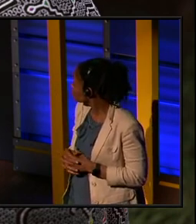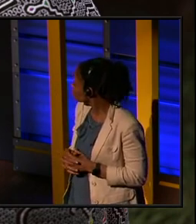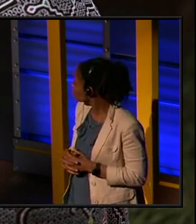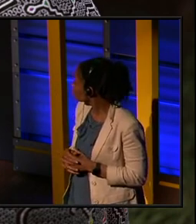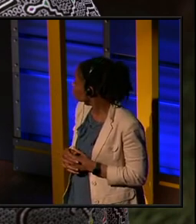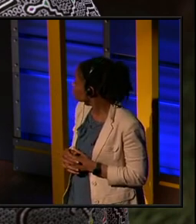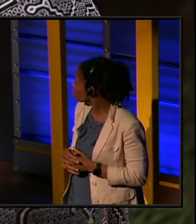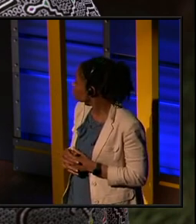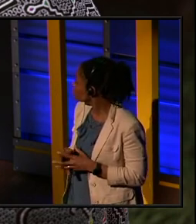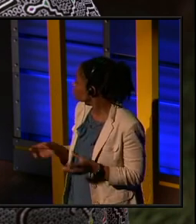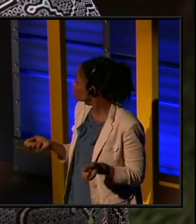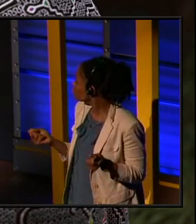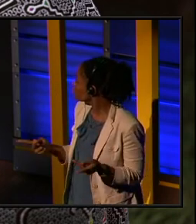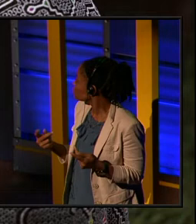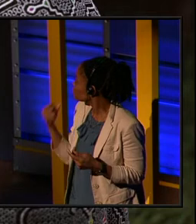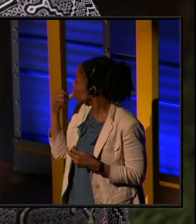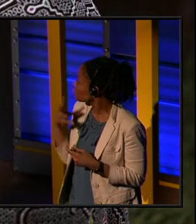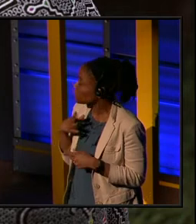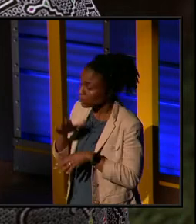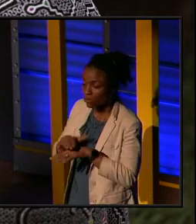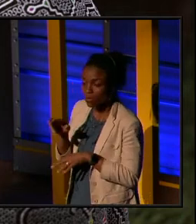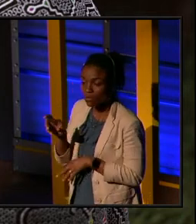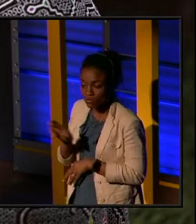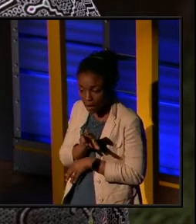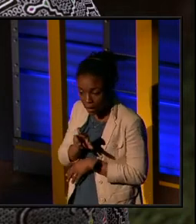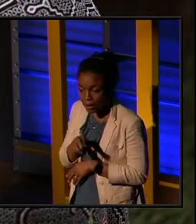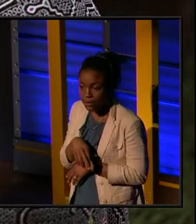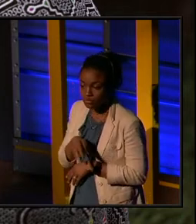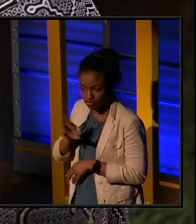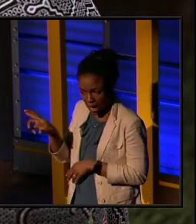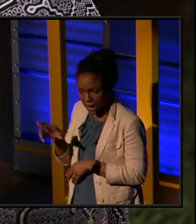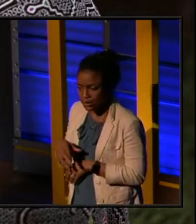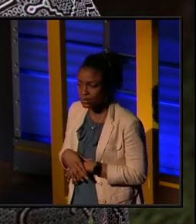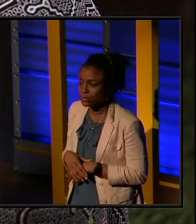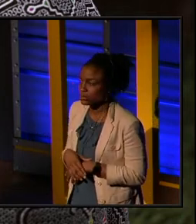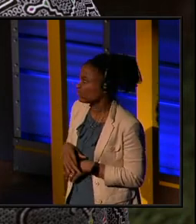The lady on the right. And that pattern.